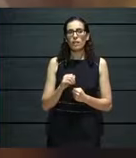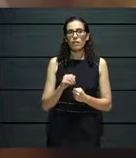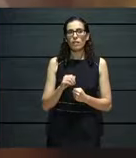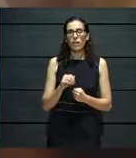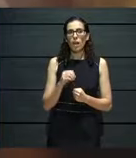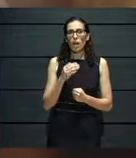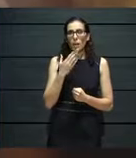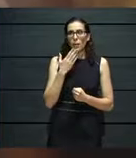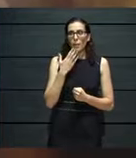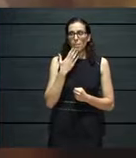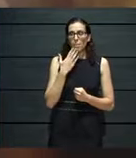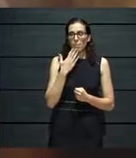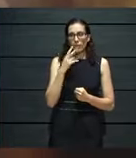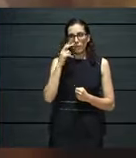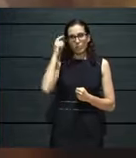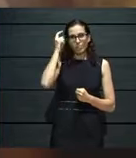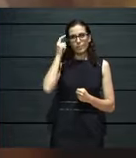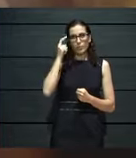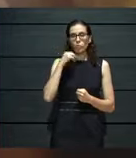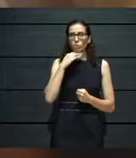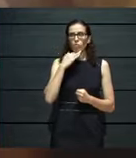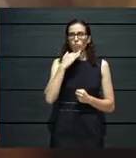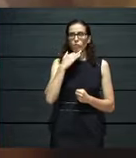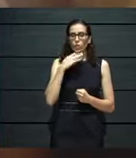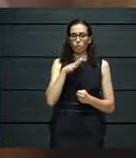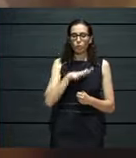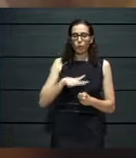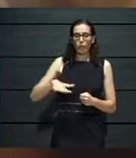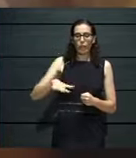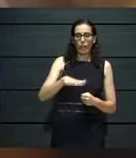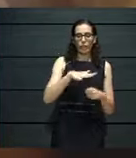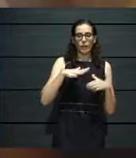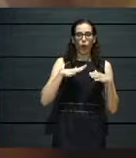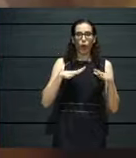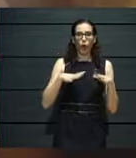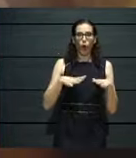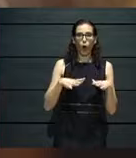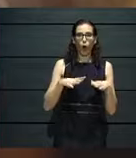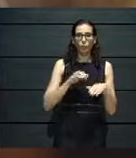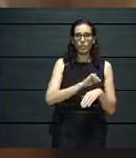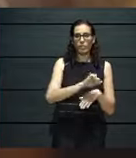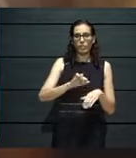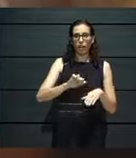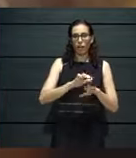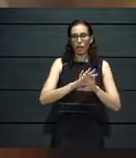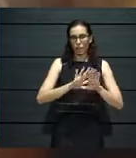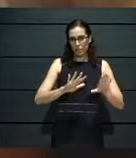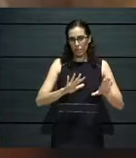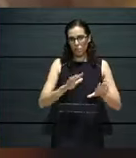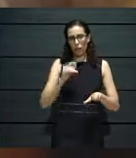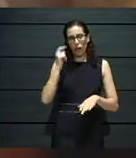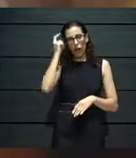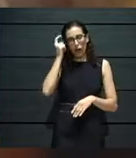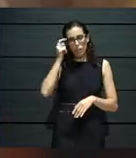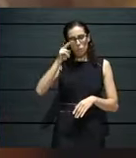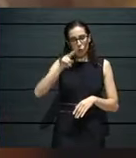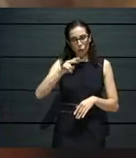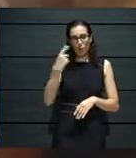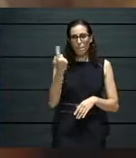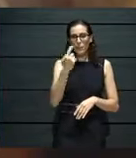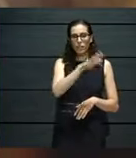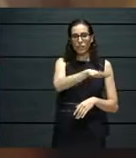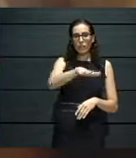Comfort Zone, I think we also try to reinvent who the audience is. So not